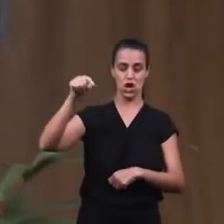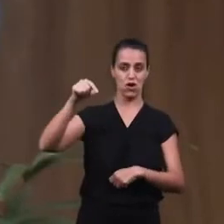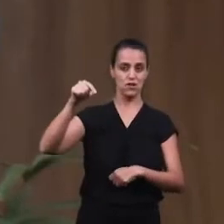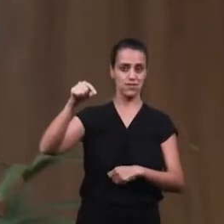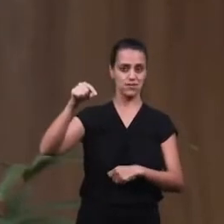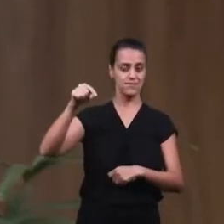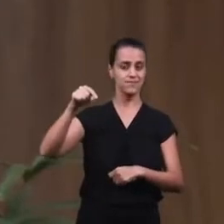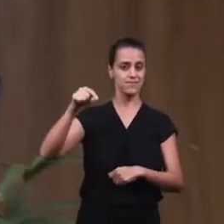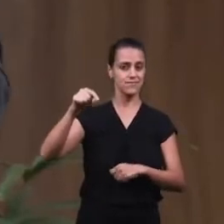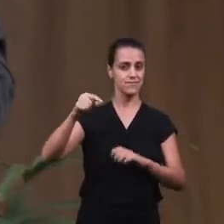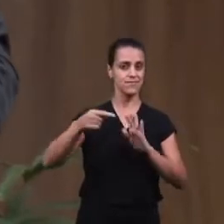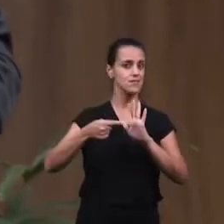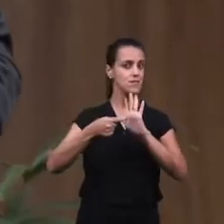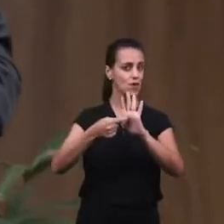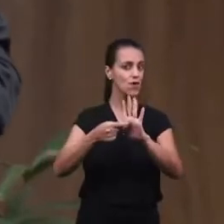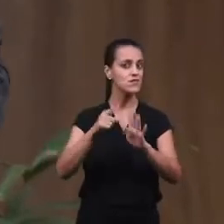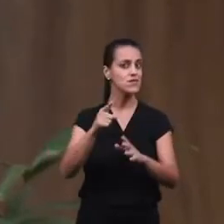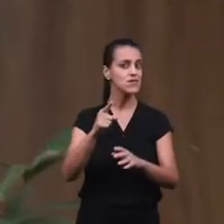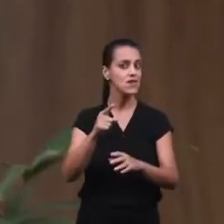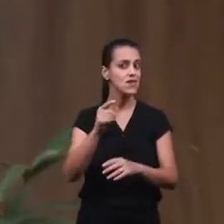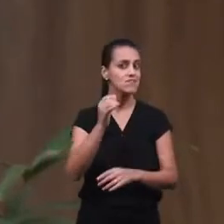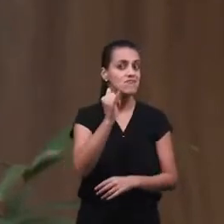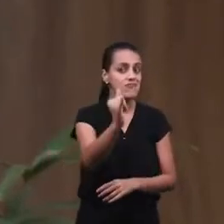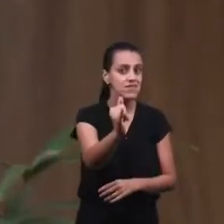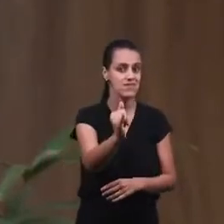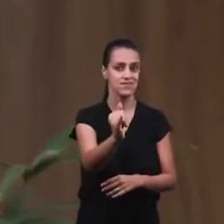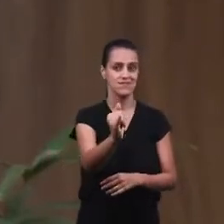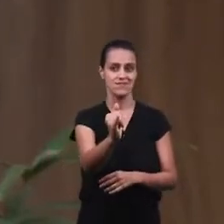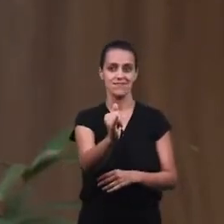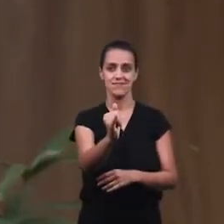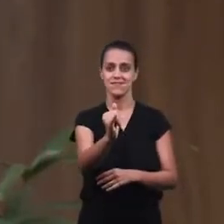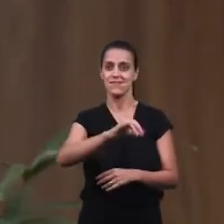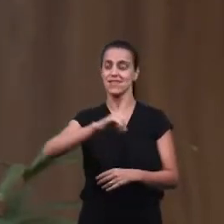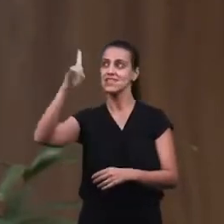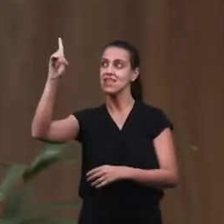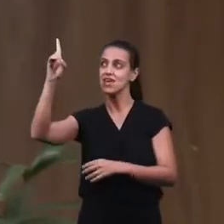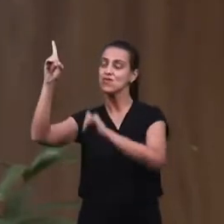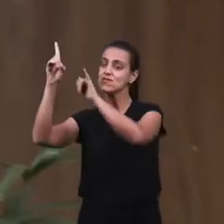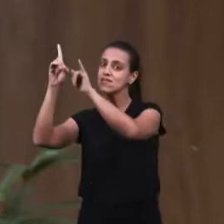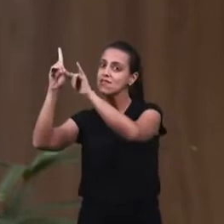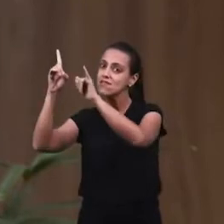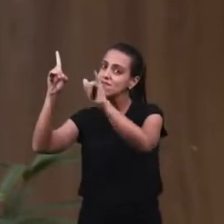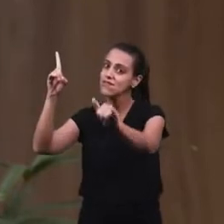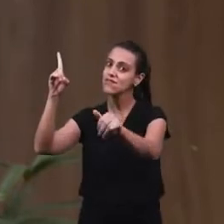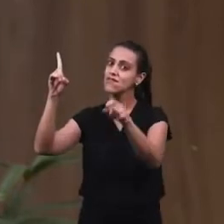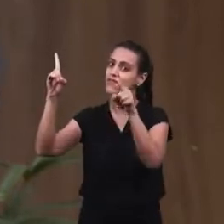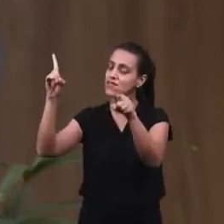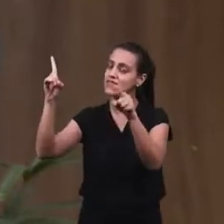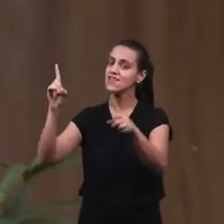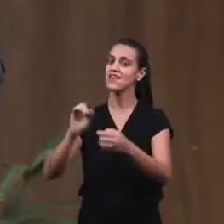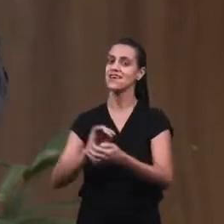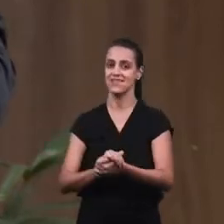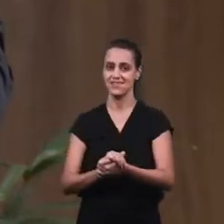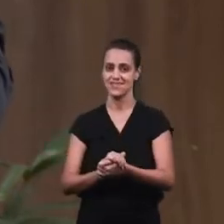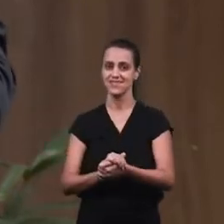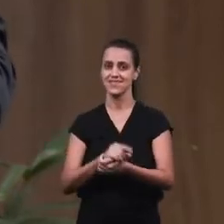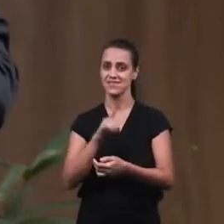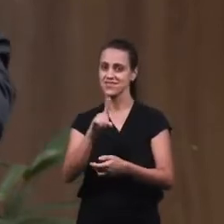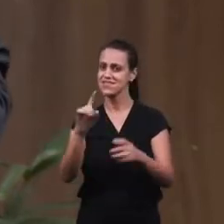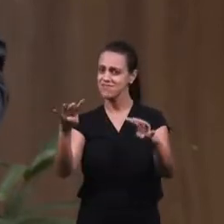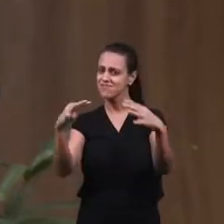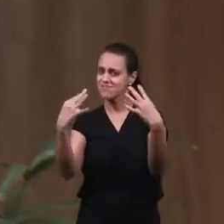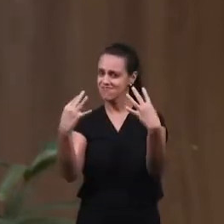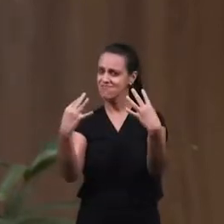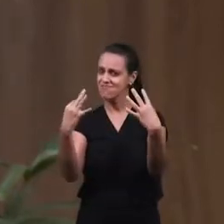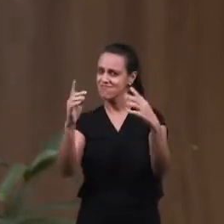is about a message. A message from God. A special message of God to you. And you should